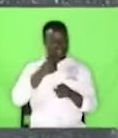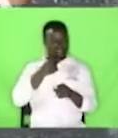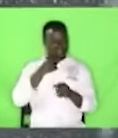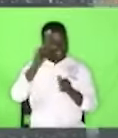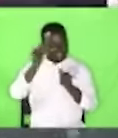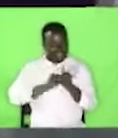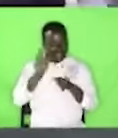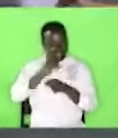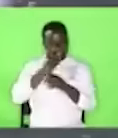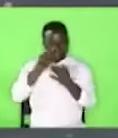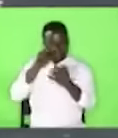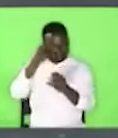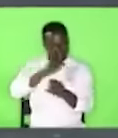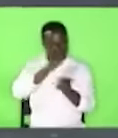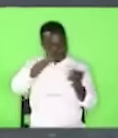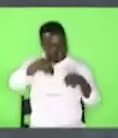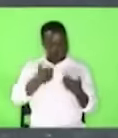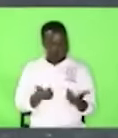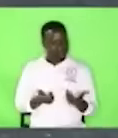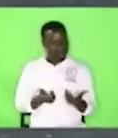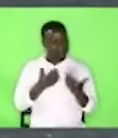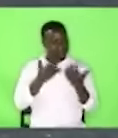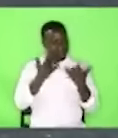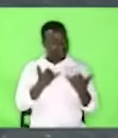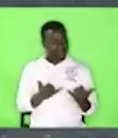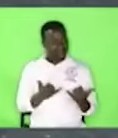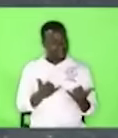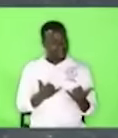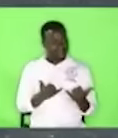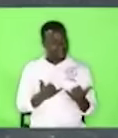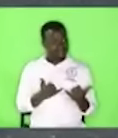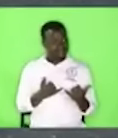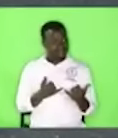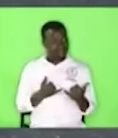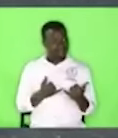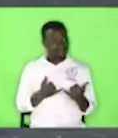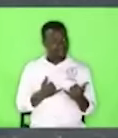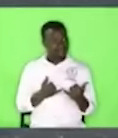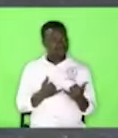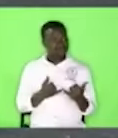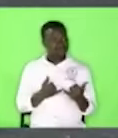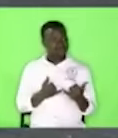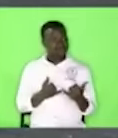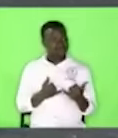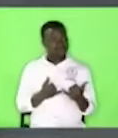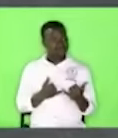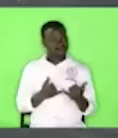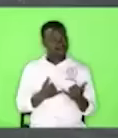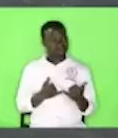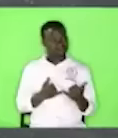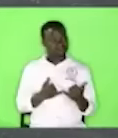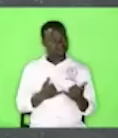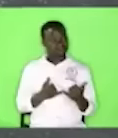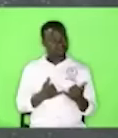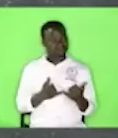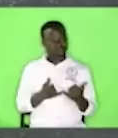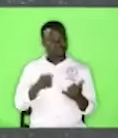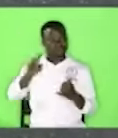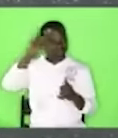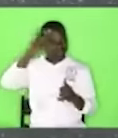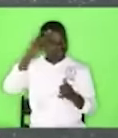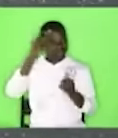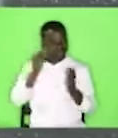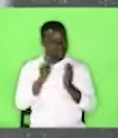wait for you and you don't come. So now they are going to take me for somebody who is